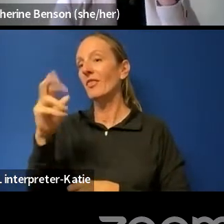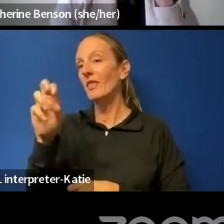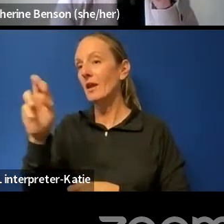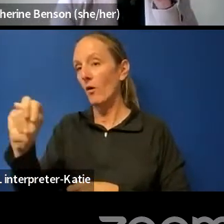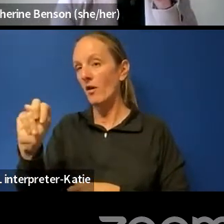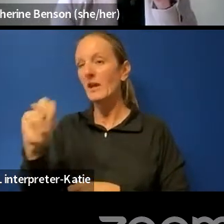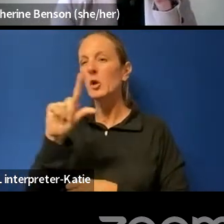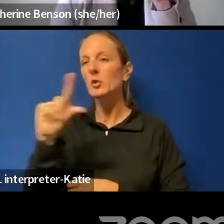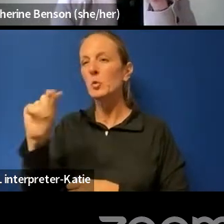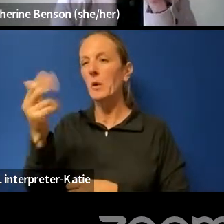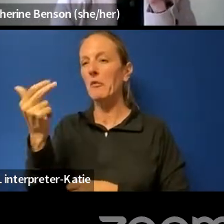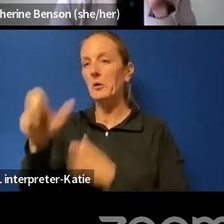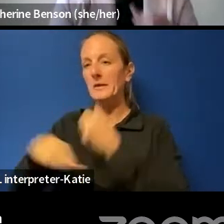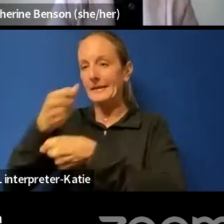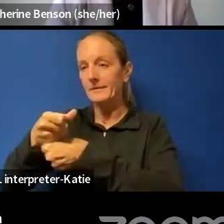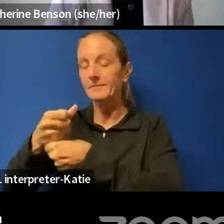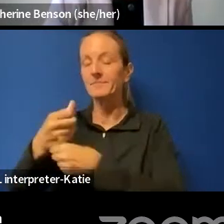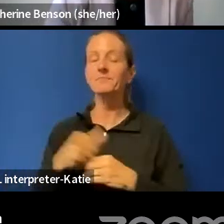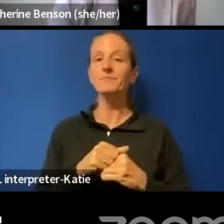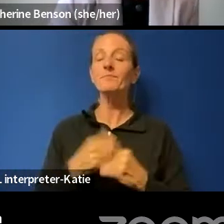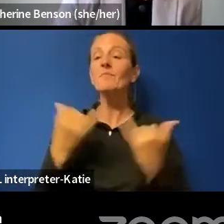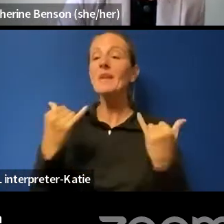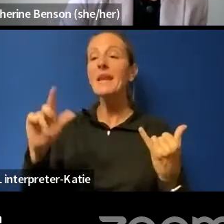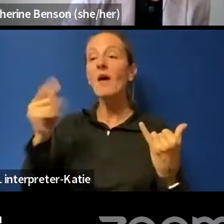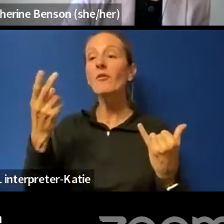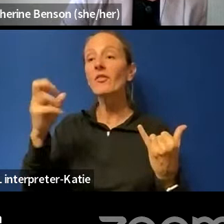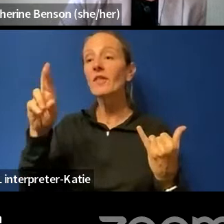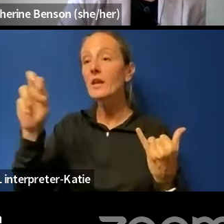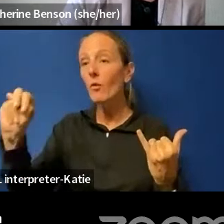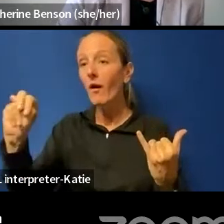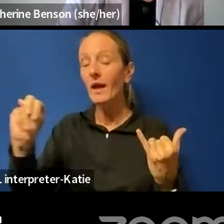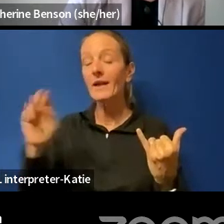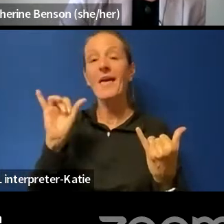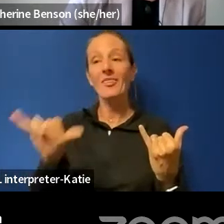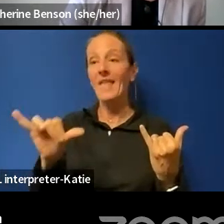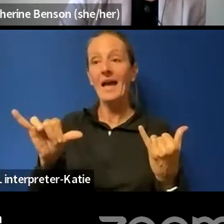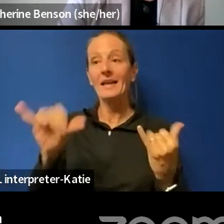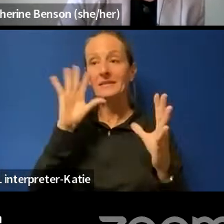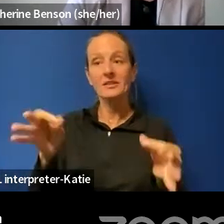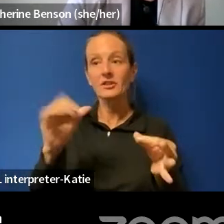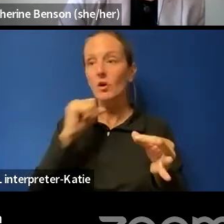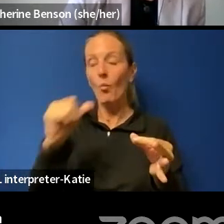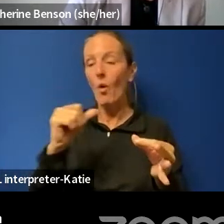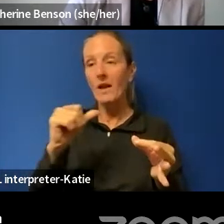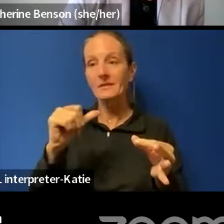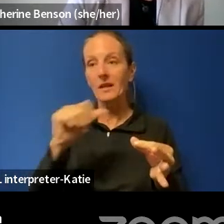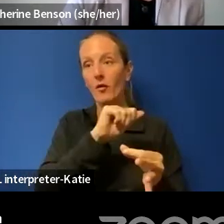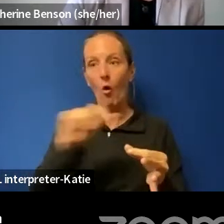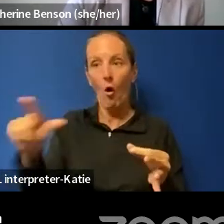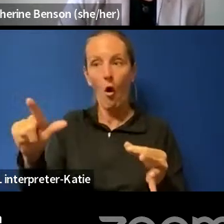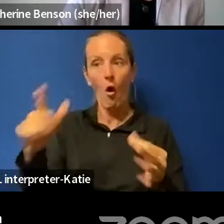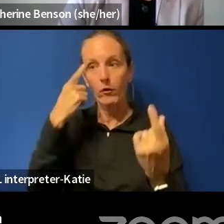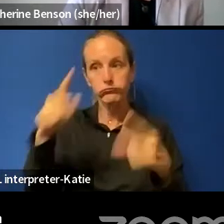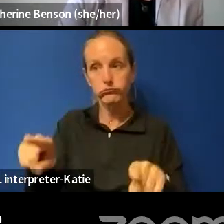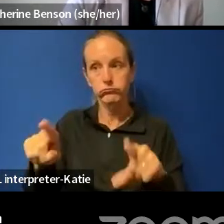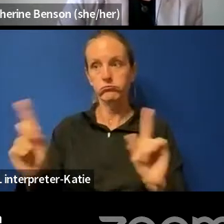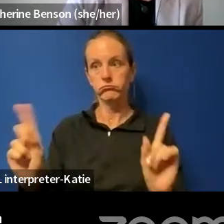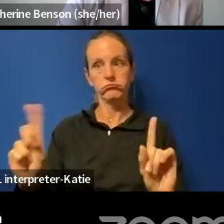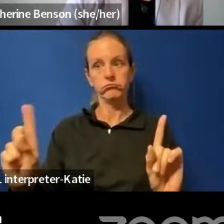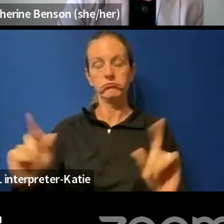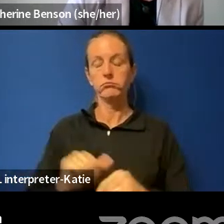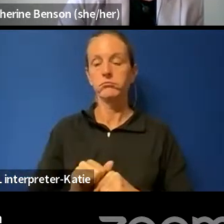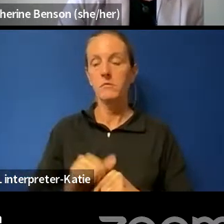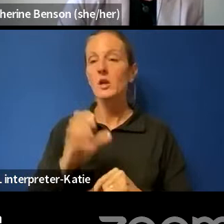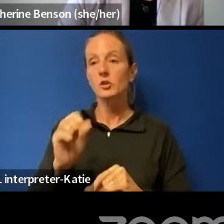However, it's important to know about Theron that the decision was not unanimous, and the seven justices of the Supreme Court of Canada were actually